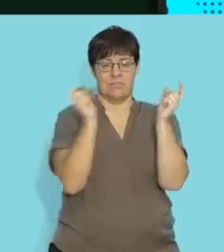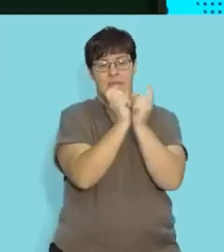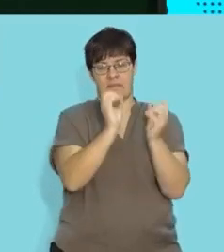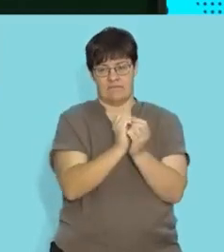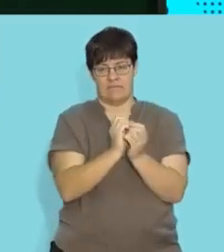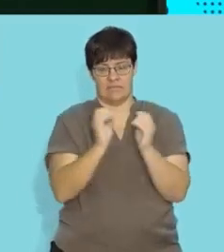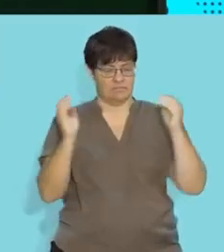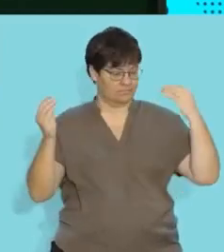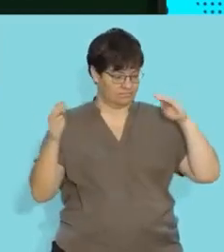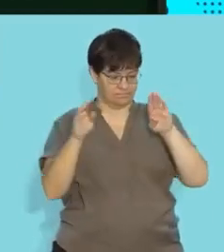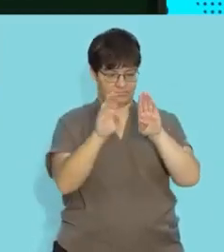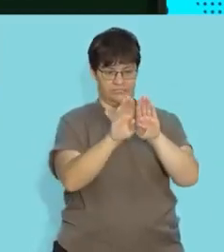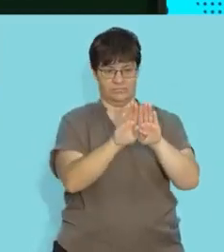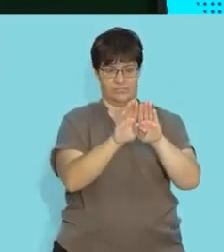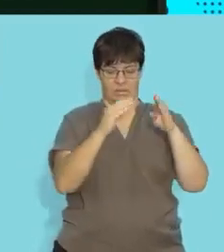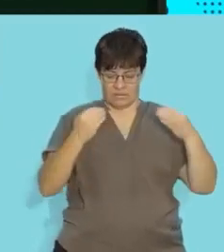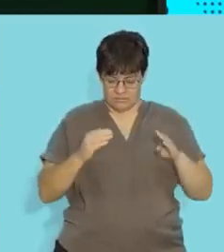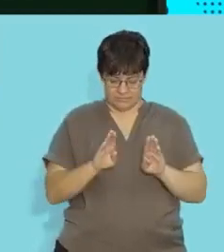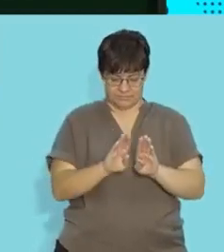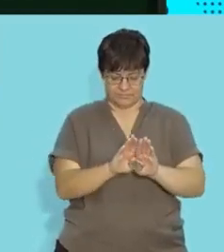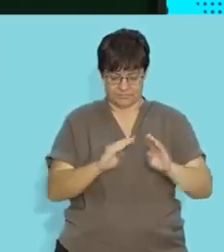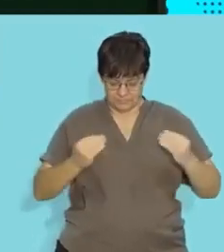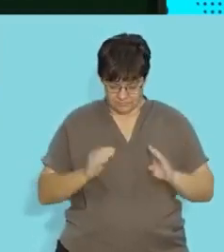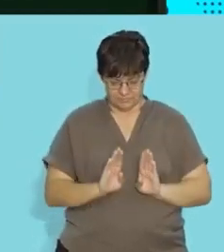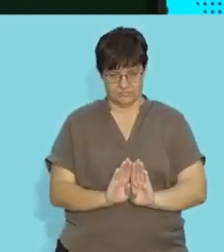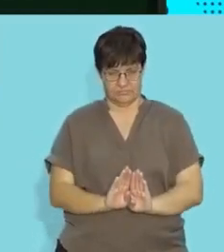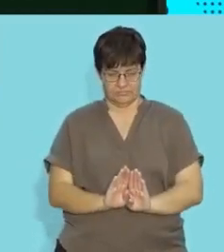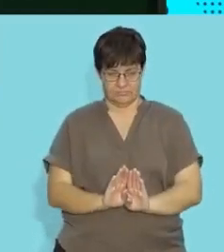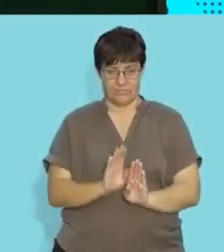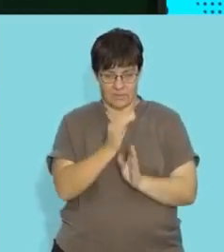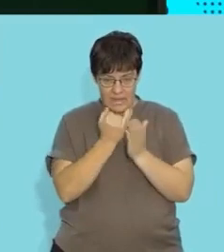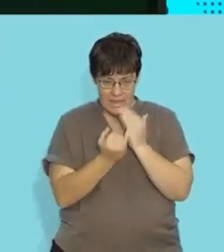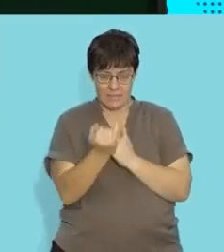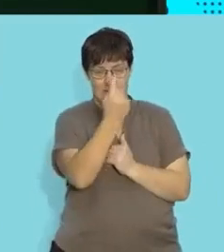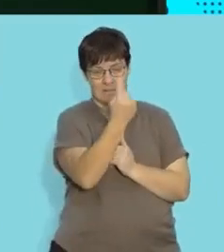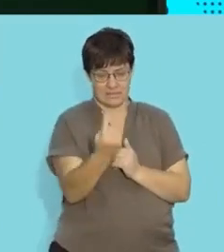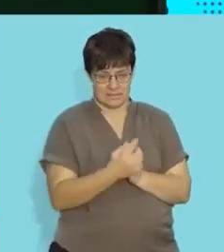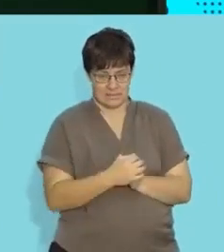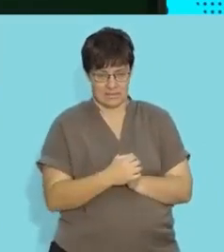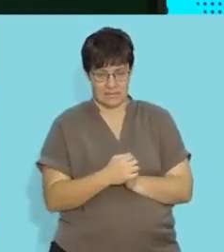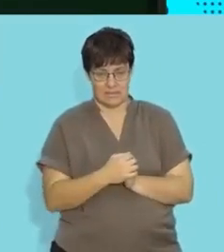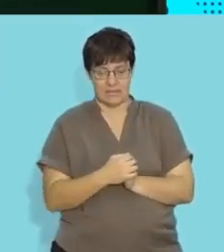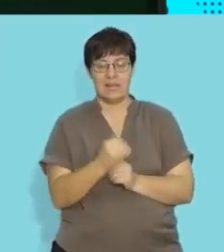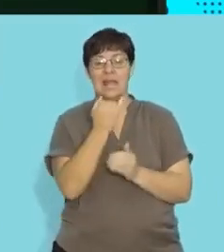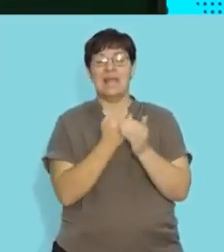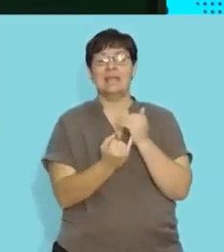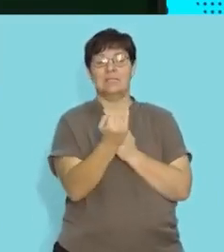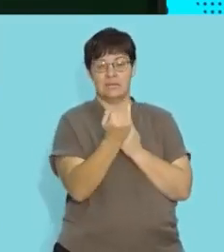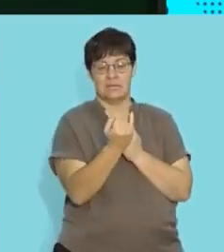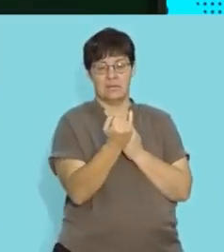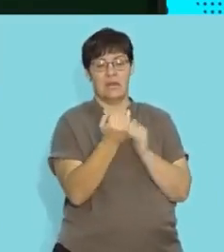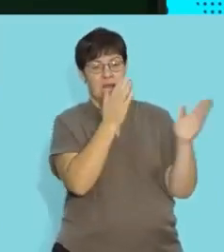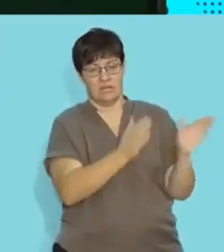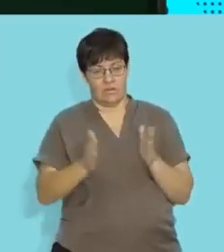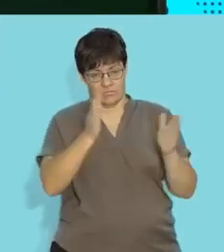the arrangement of chromosomes along the equator being independent and so we refer to that as independent assortment